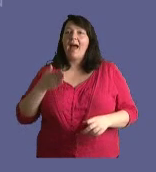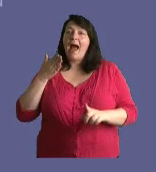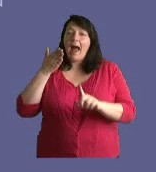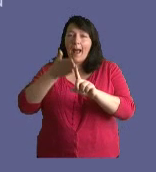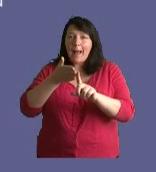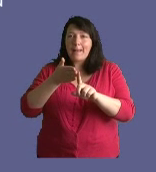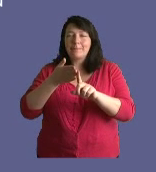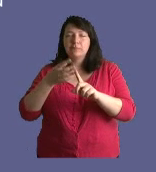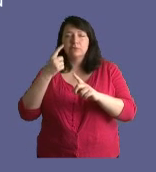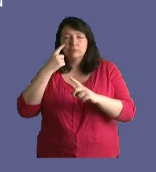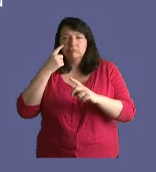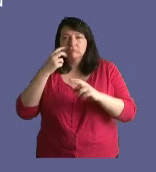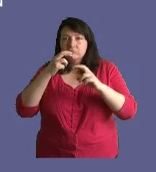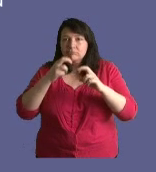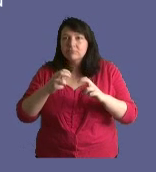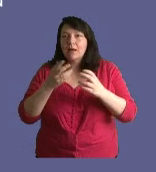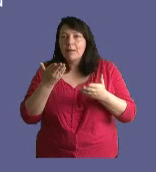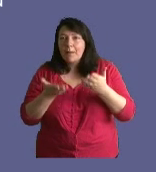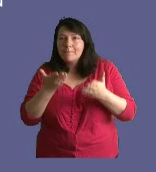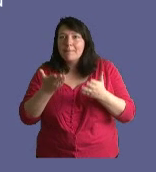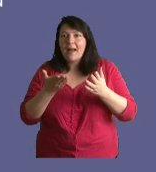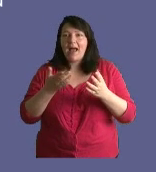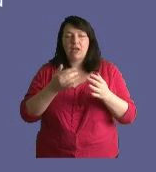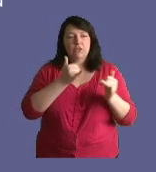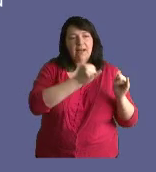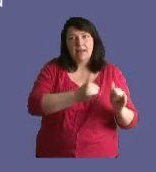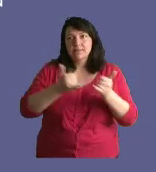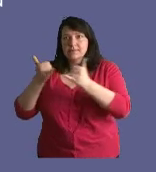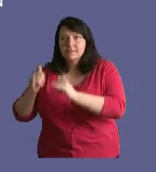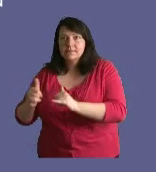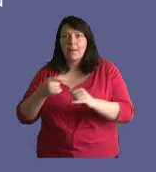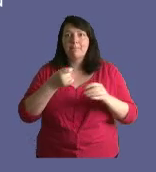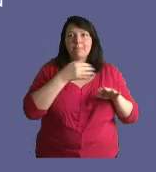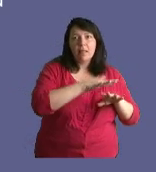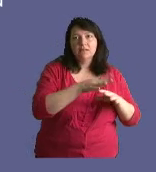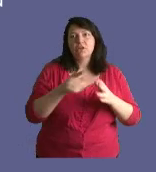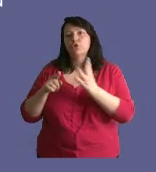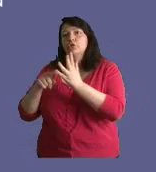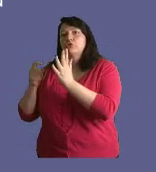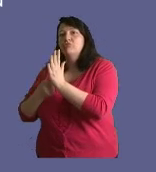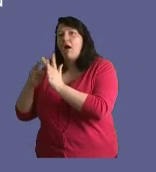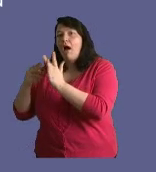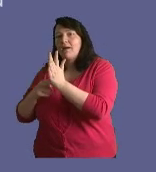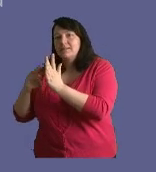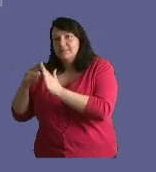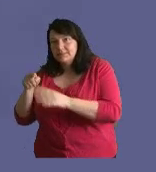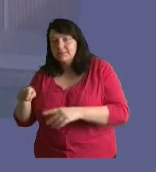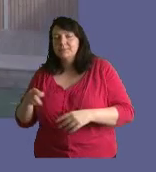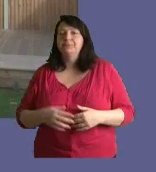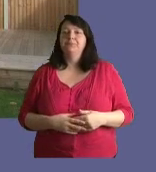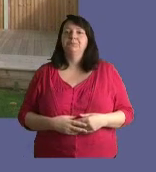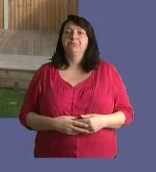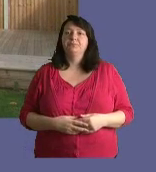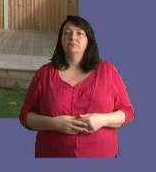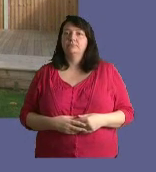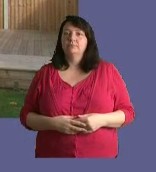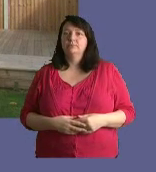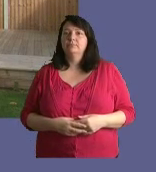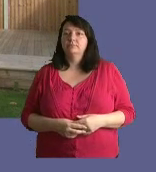I'm going to go to the next video.